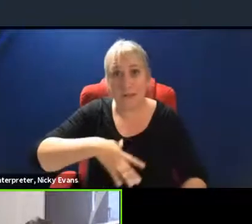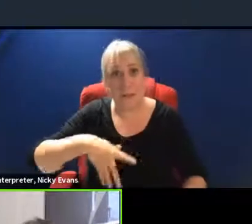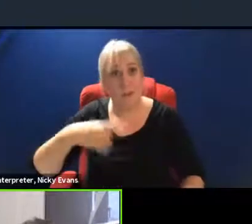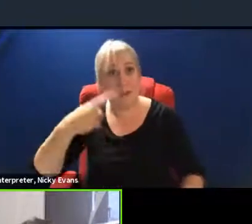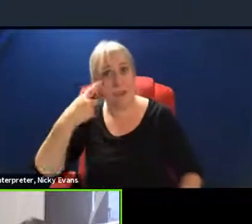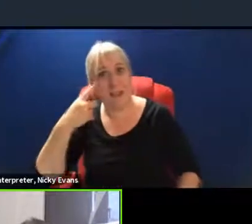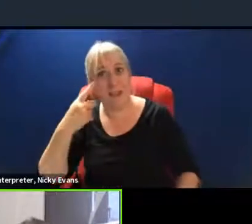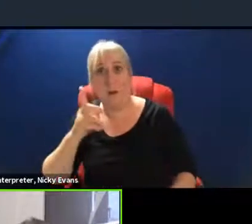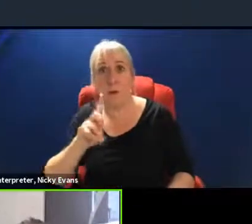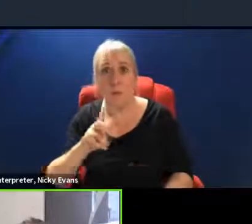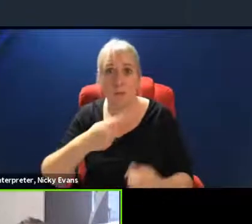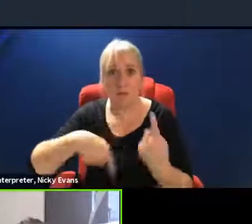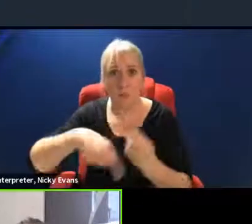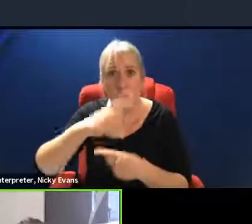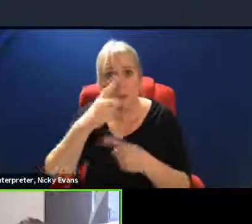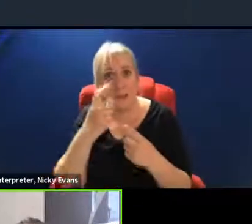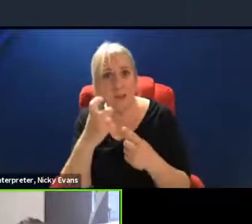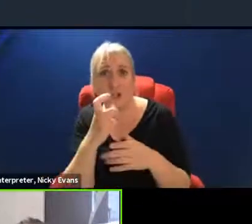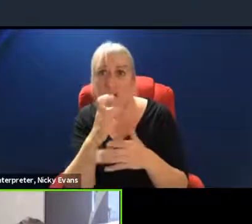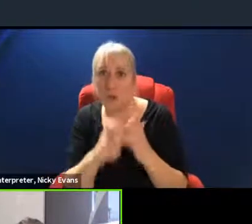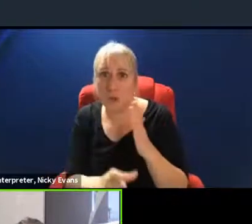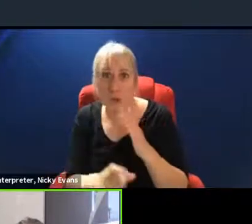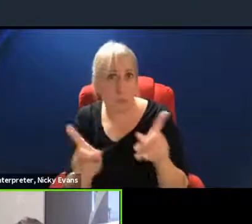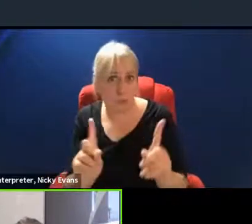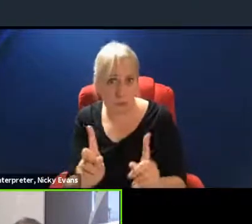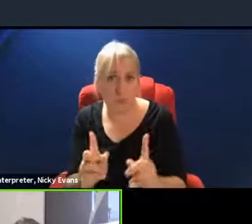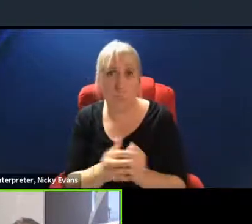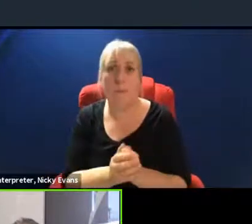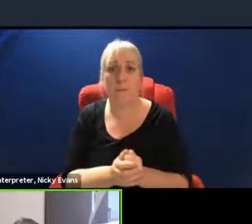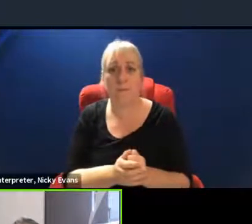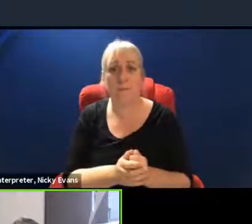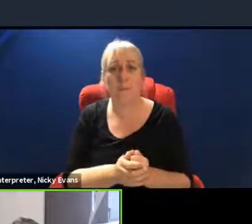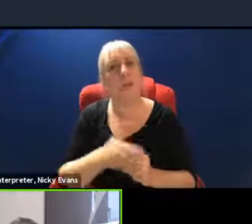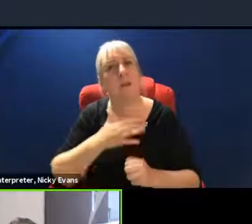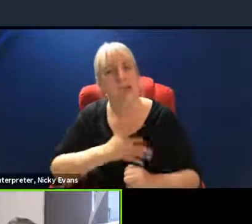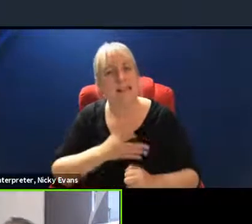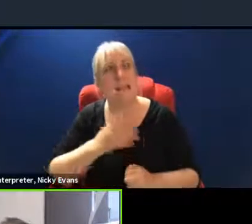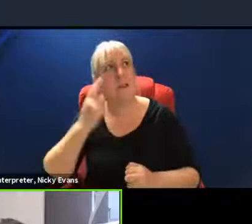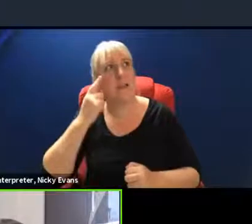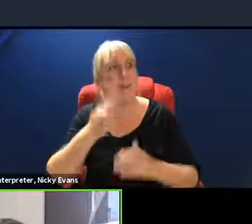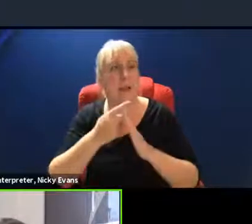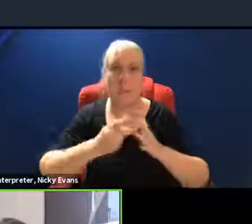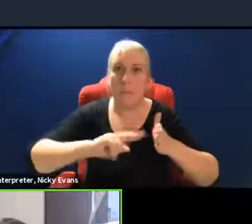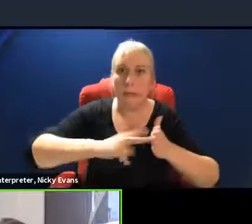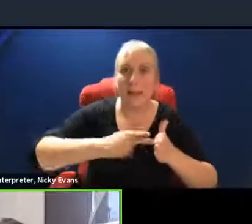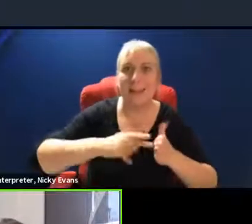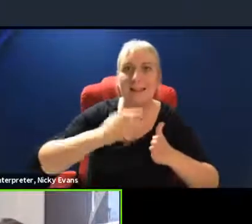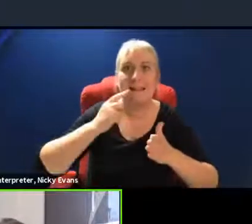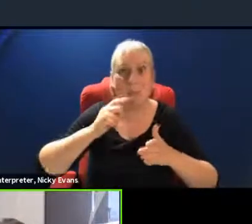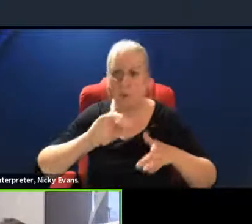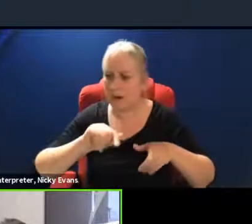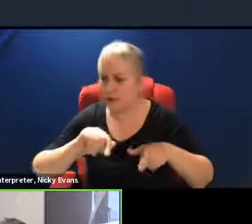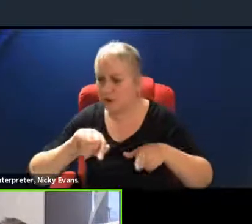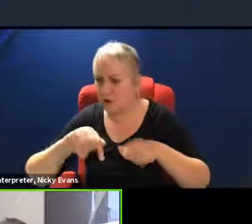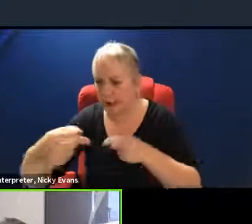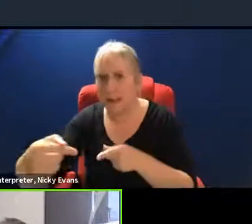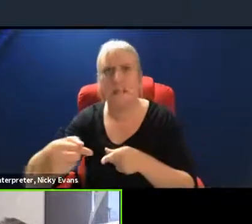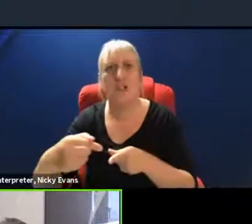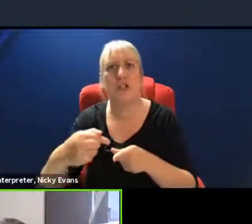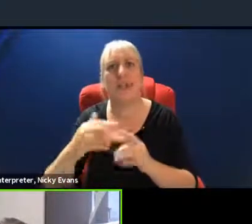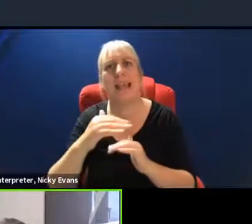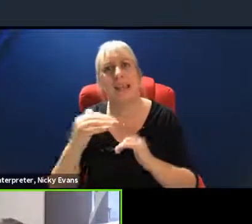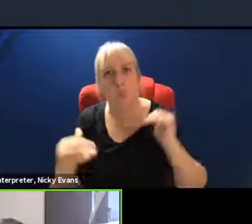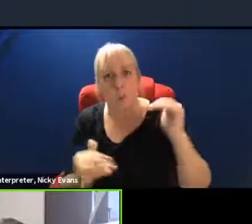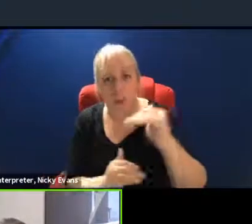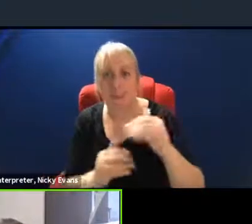need to do? And it is about thinking about plans that challenge inequality and challenge poverty at the same